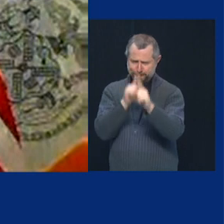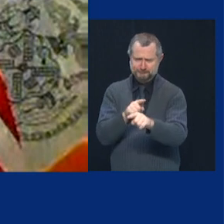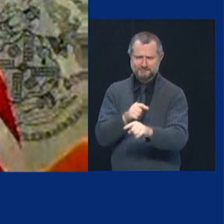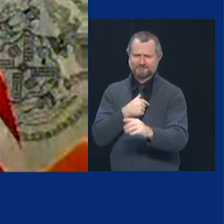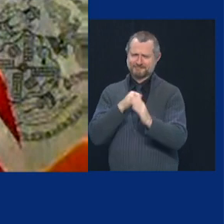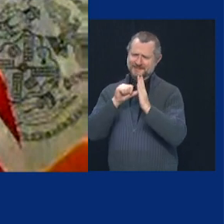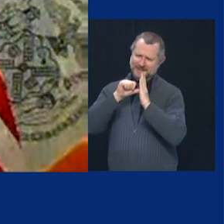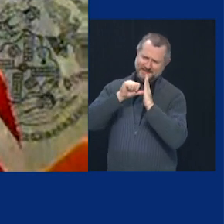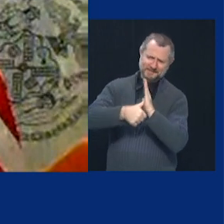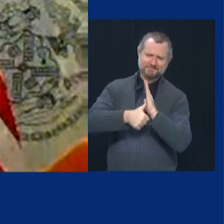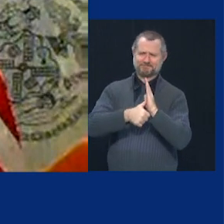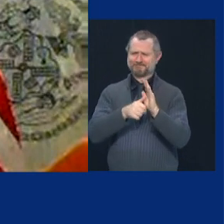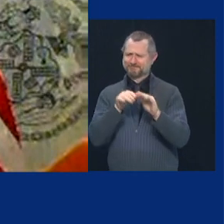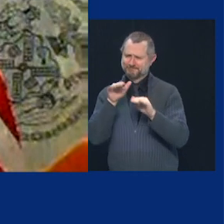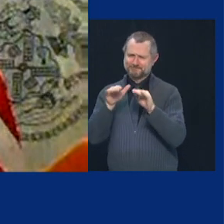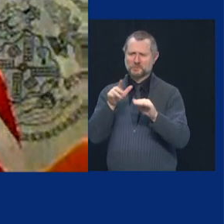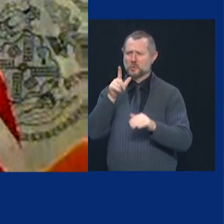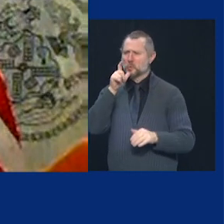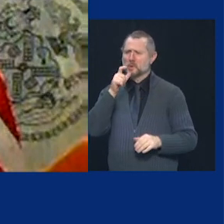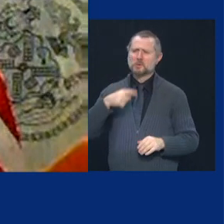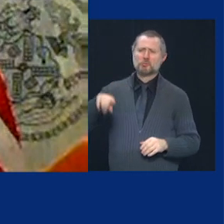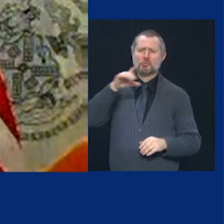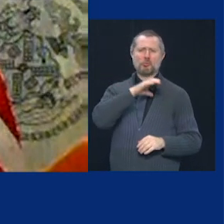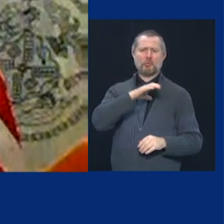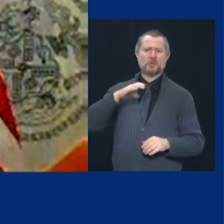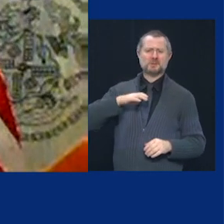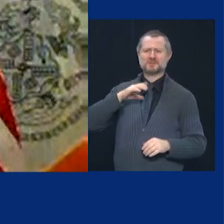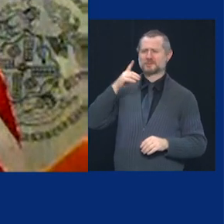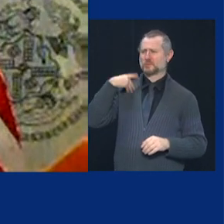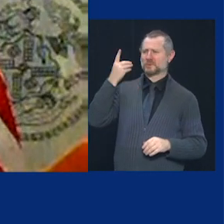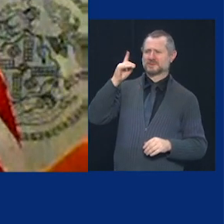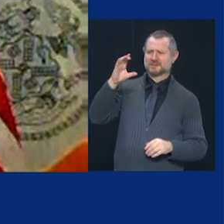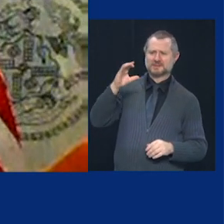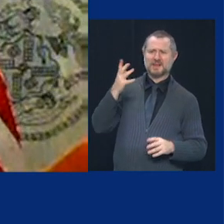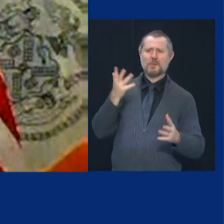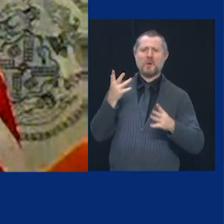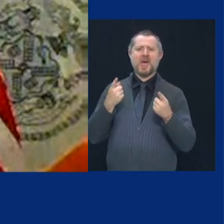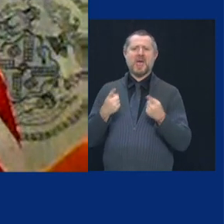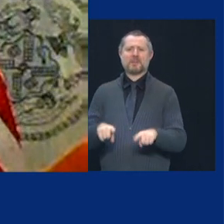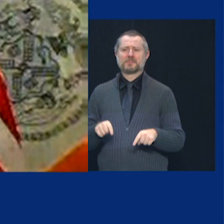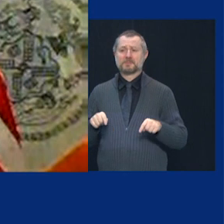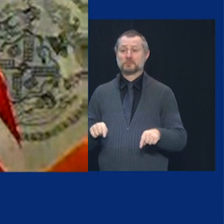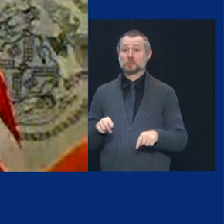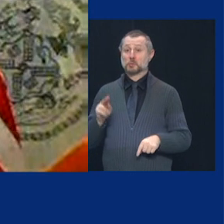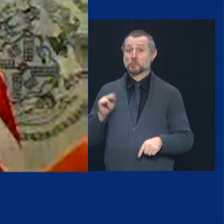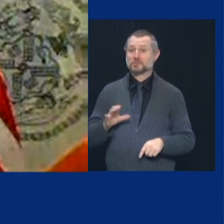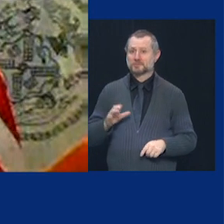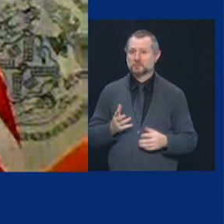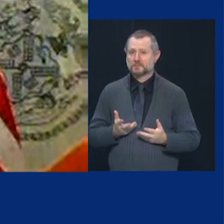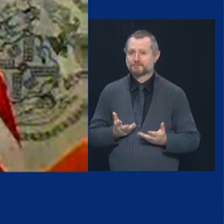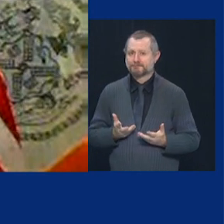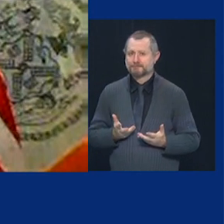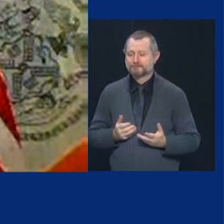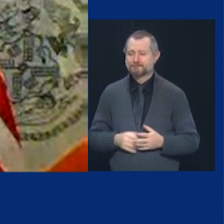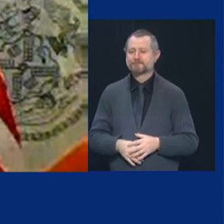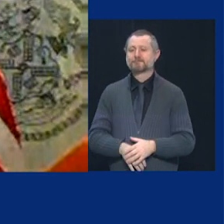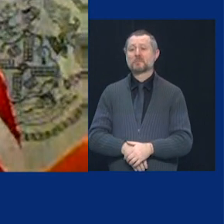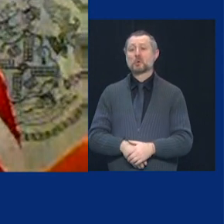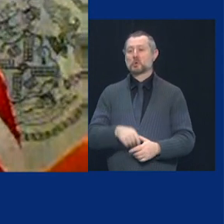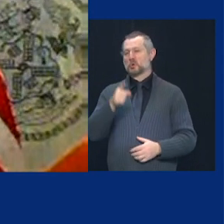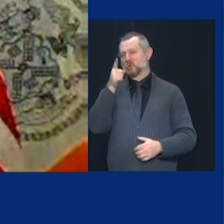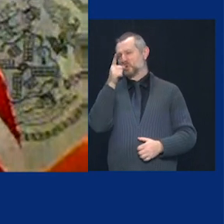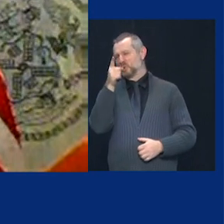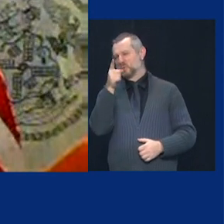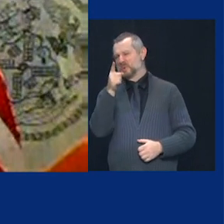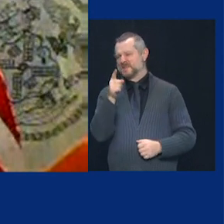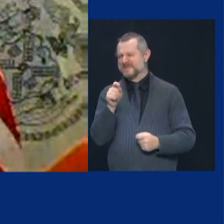colleagues in washington what really happened here if you are right we write that we were at